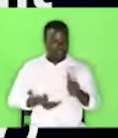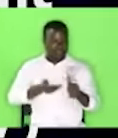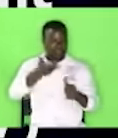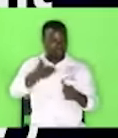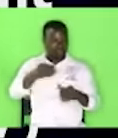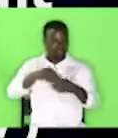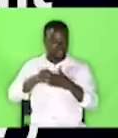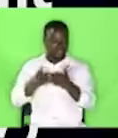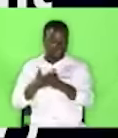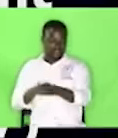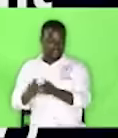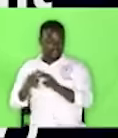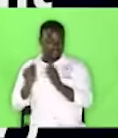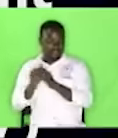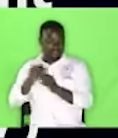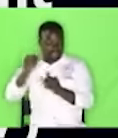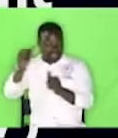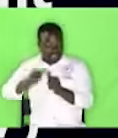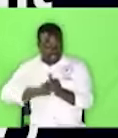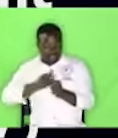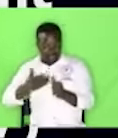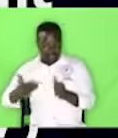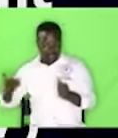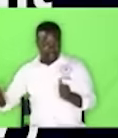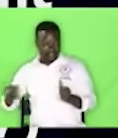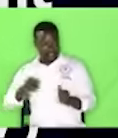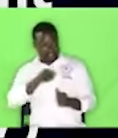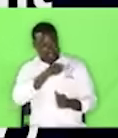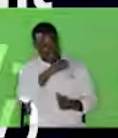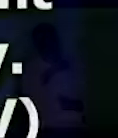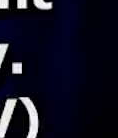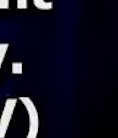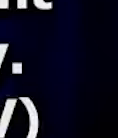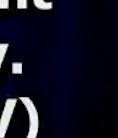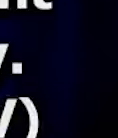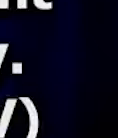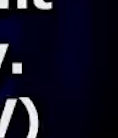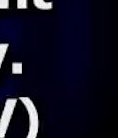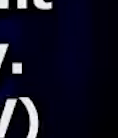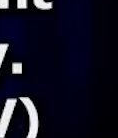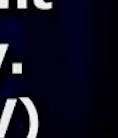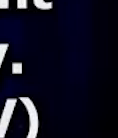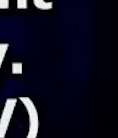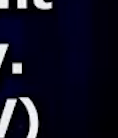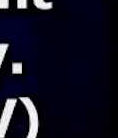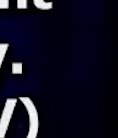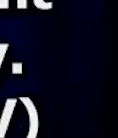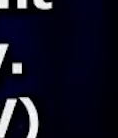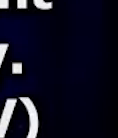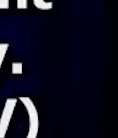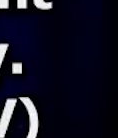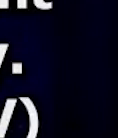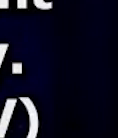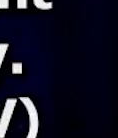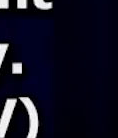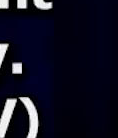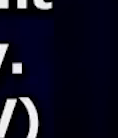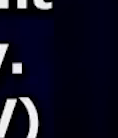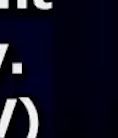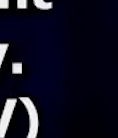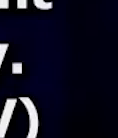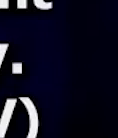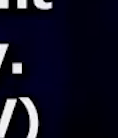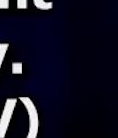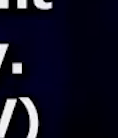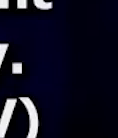so that in everything he might have the supremacy in everything he